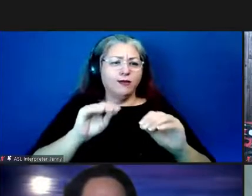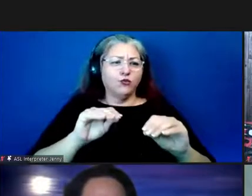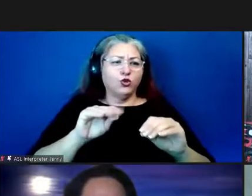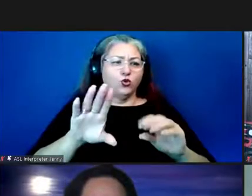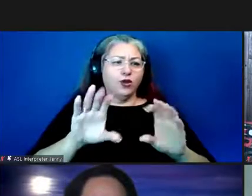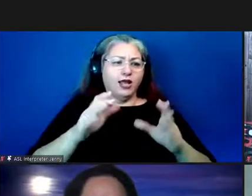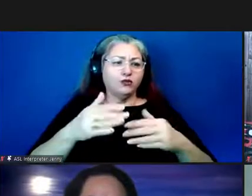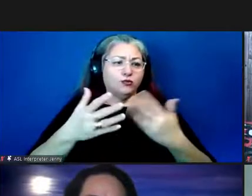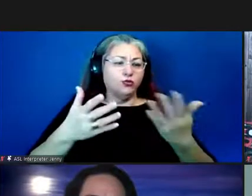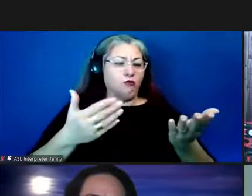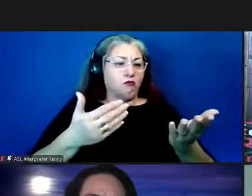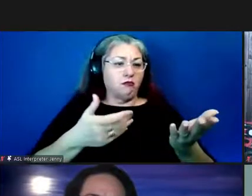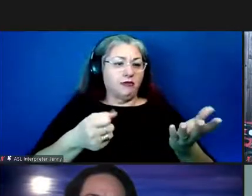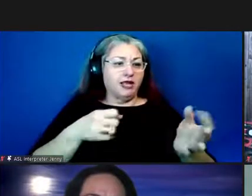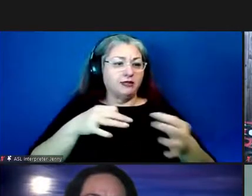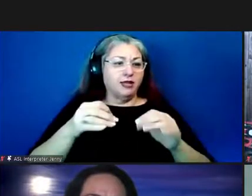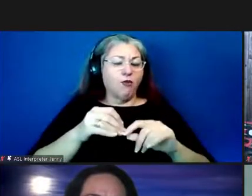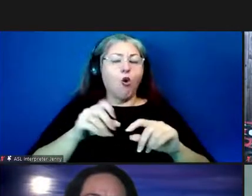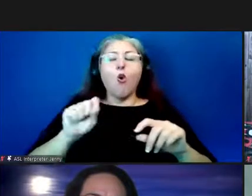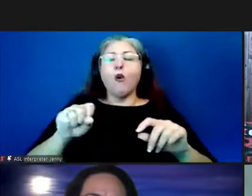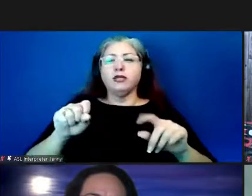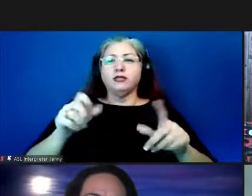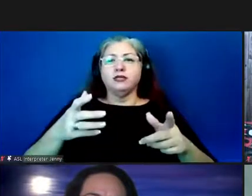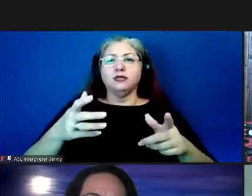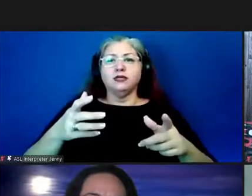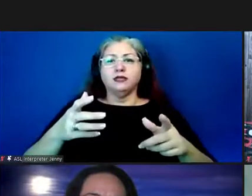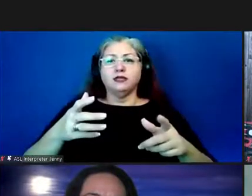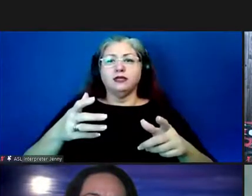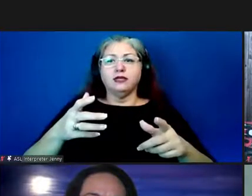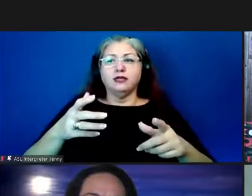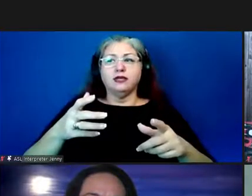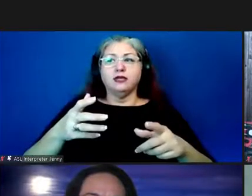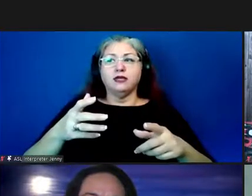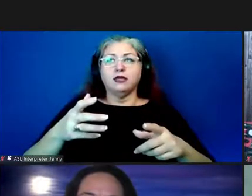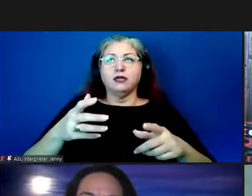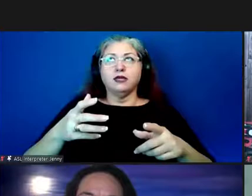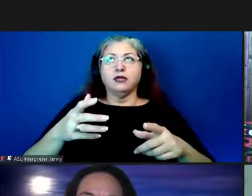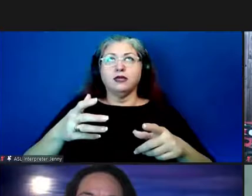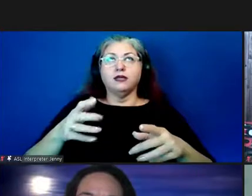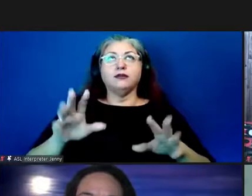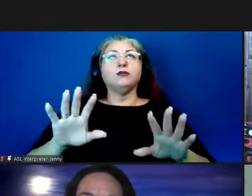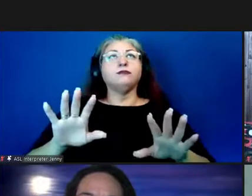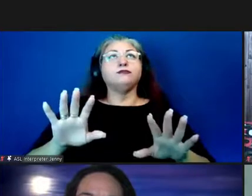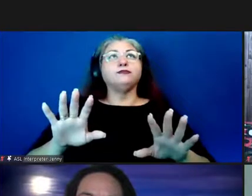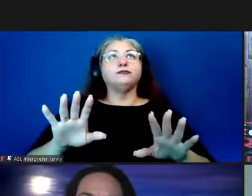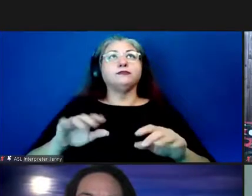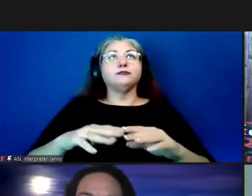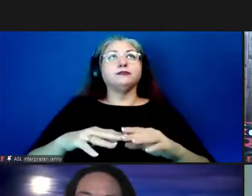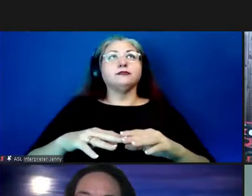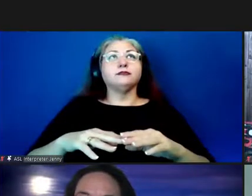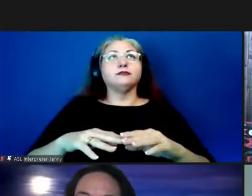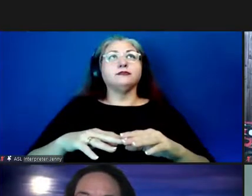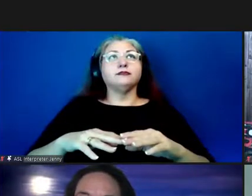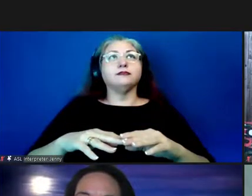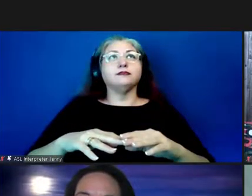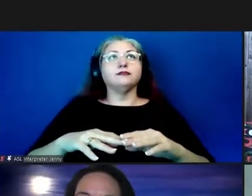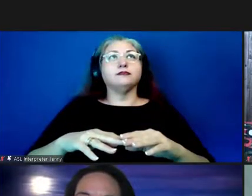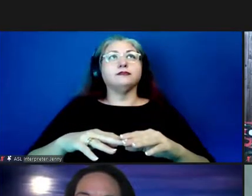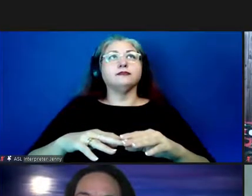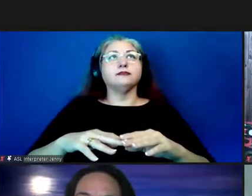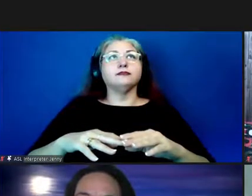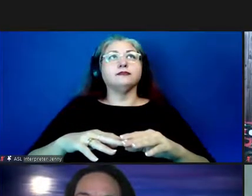classroom so maybe maybe you can explain yeah mean um um um um